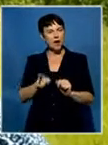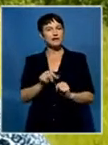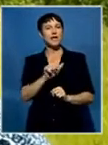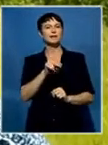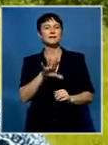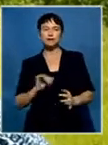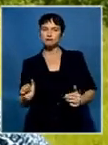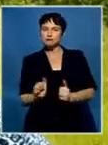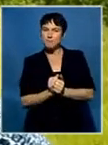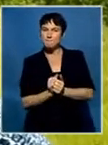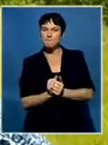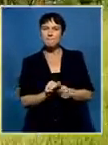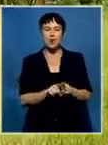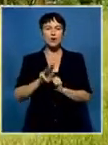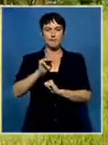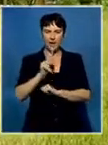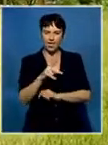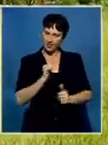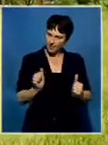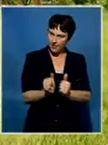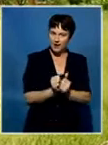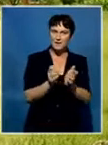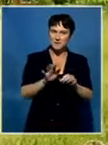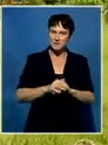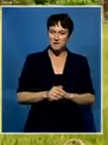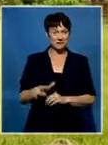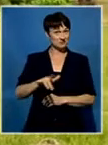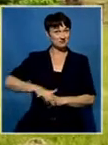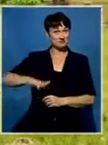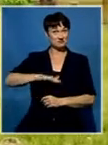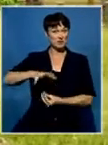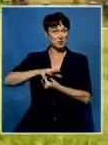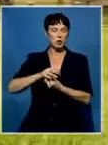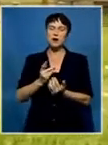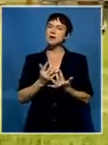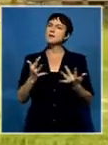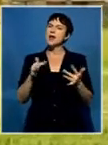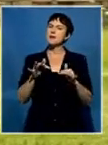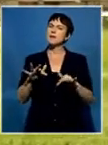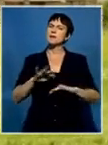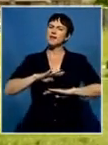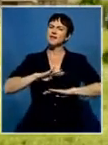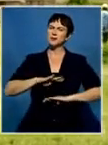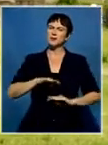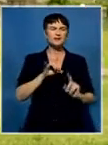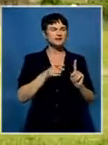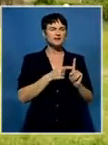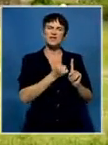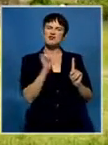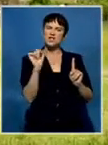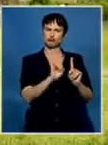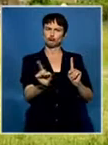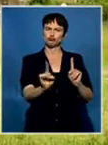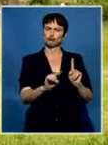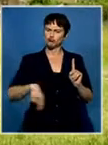Congress, including the military wing. Many here in Lesotho are relieved that Darby Lewis was not given his